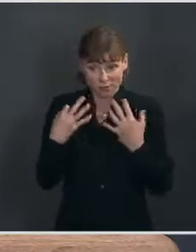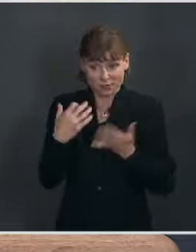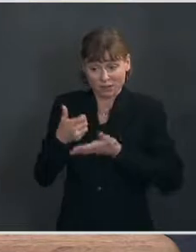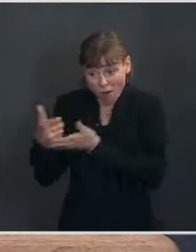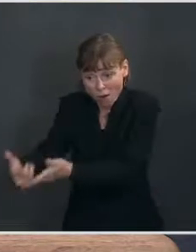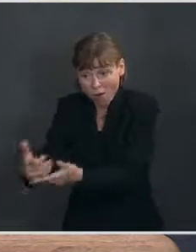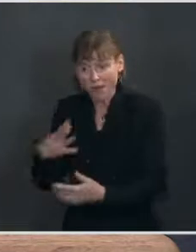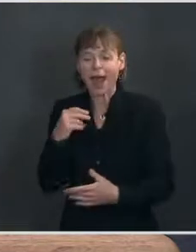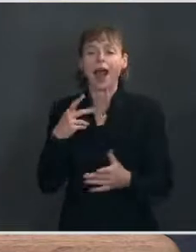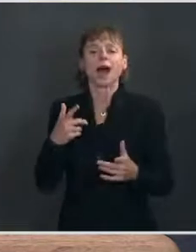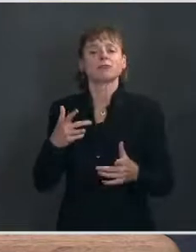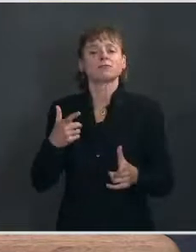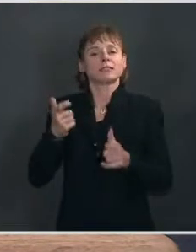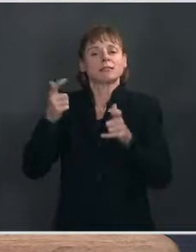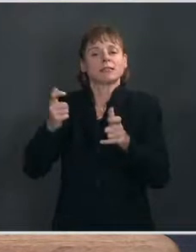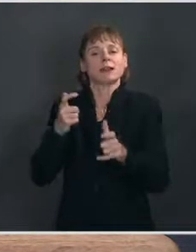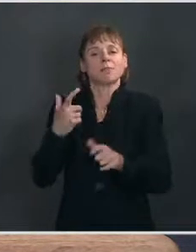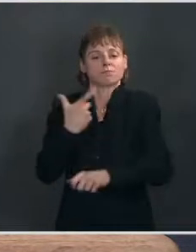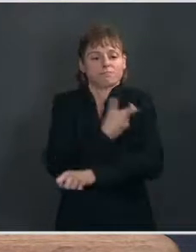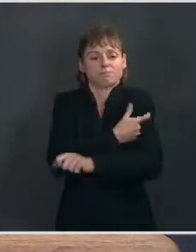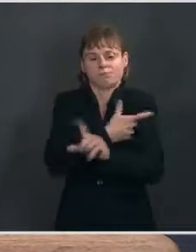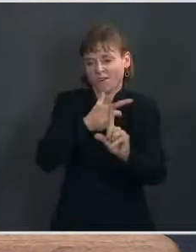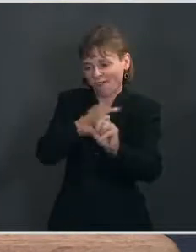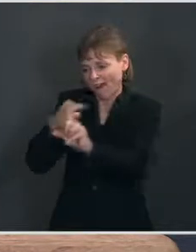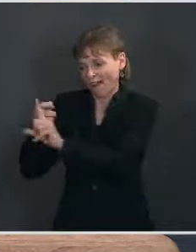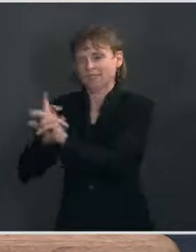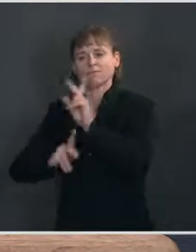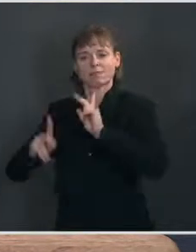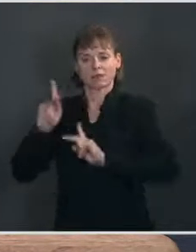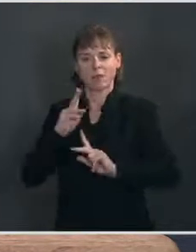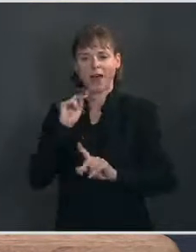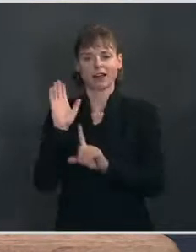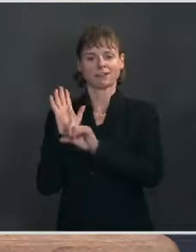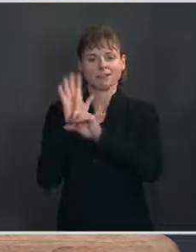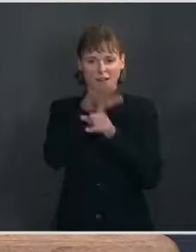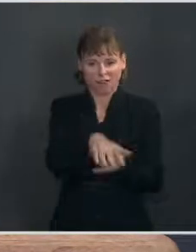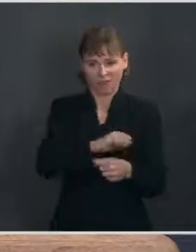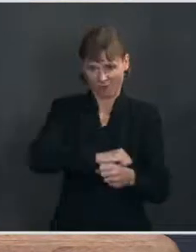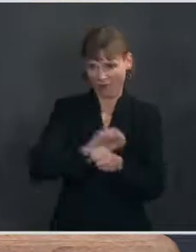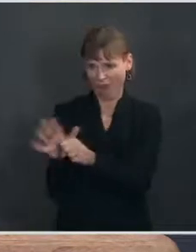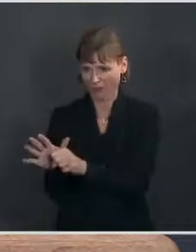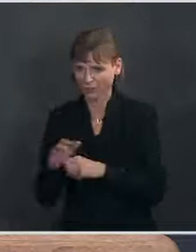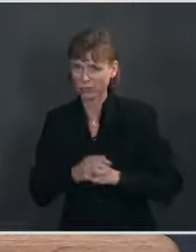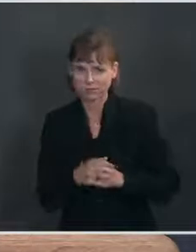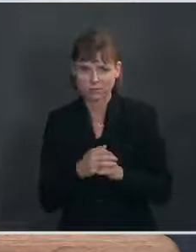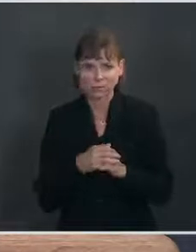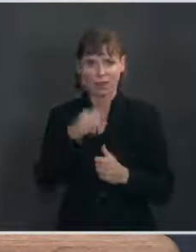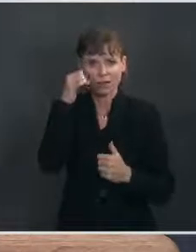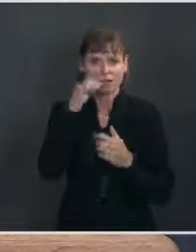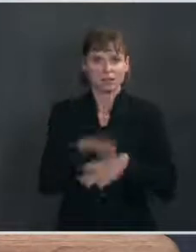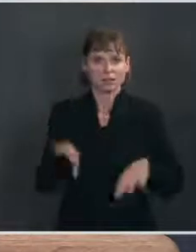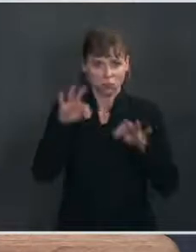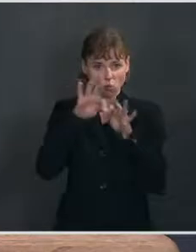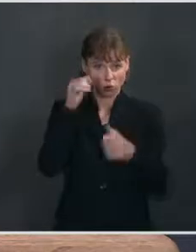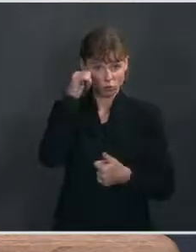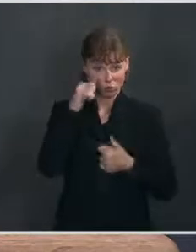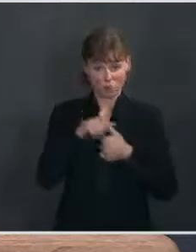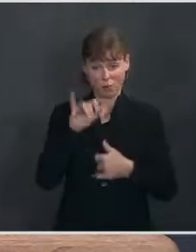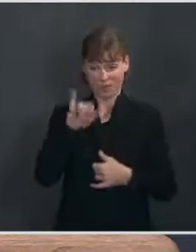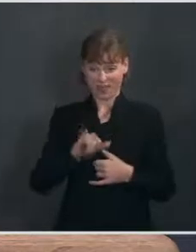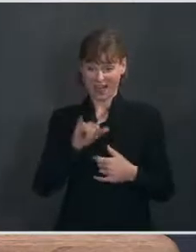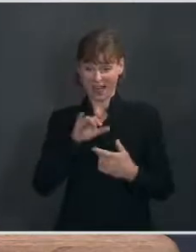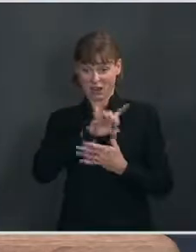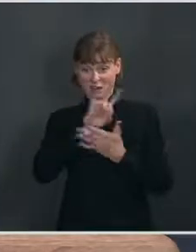vaccine delivery and defeat the virus. It's important to remember that the size of the package was designed with the size of the crisis,